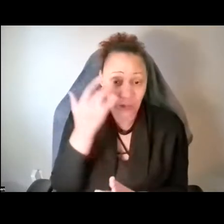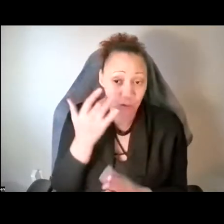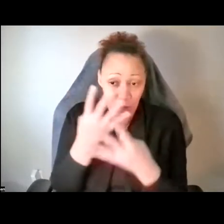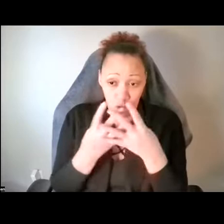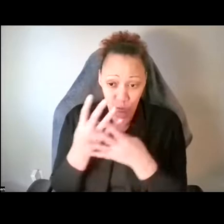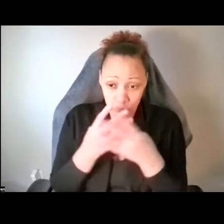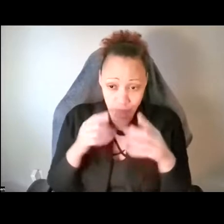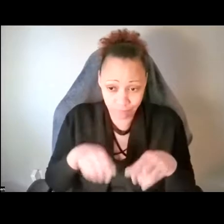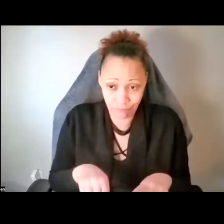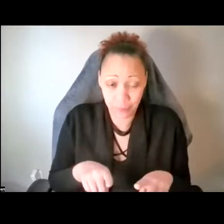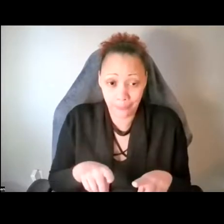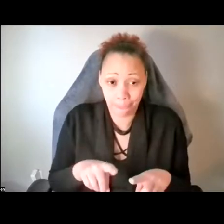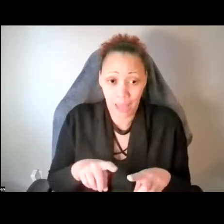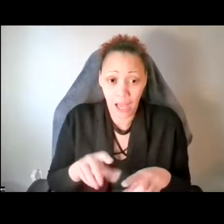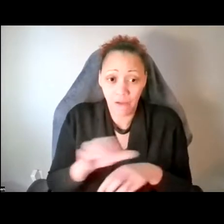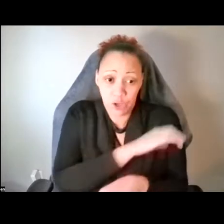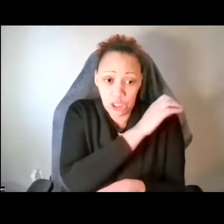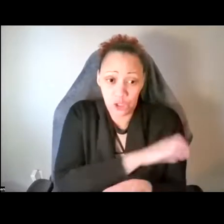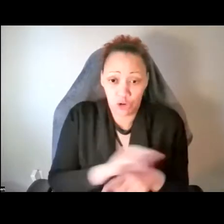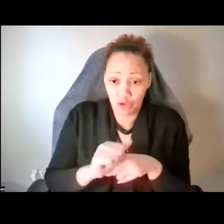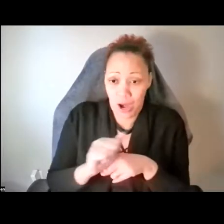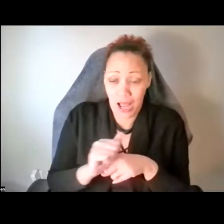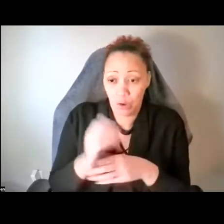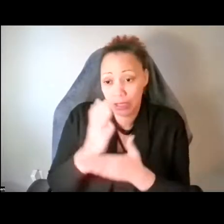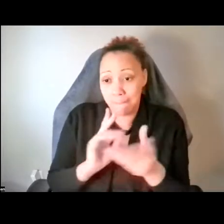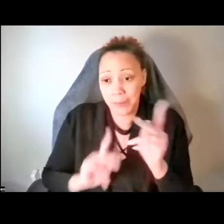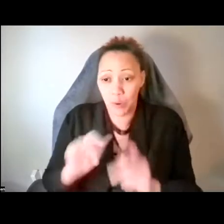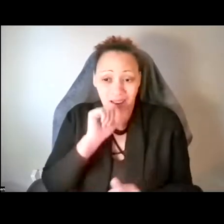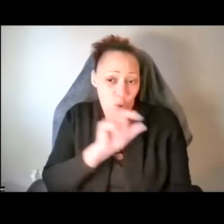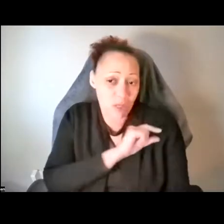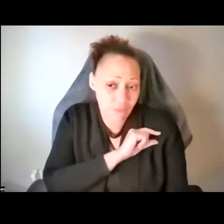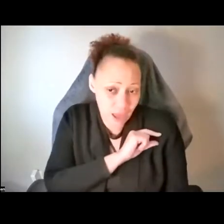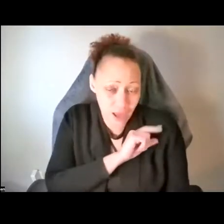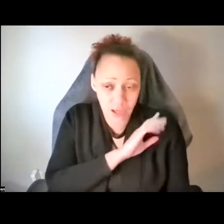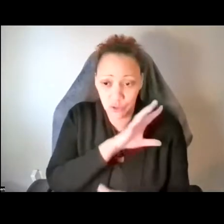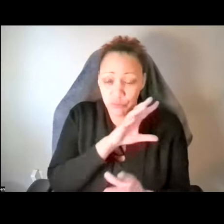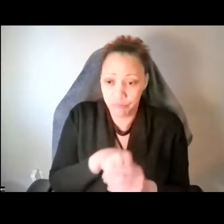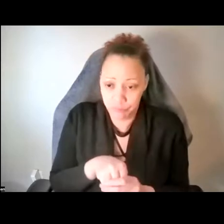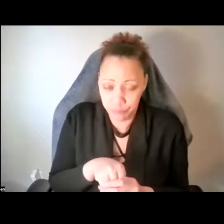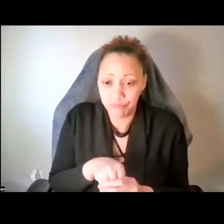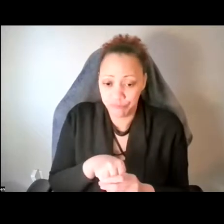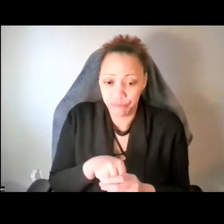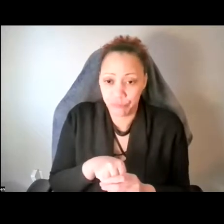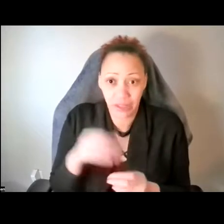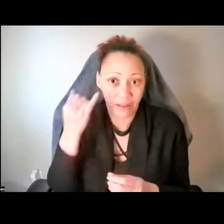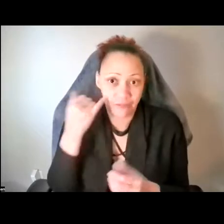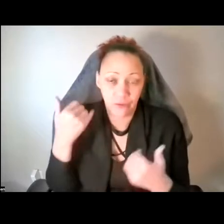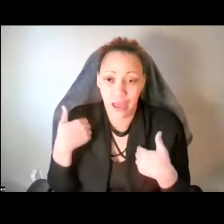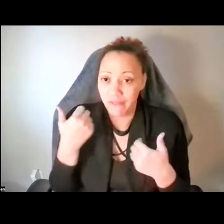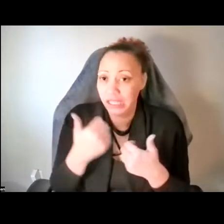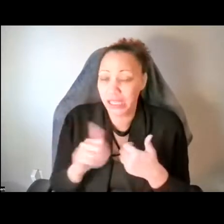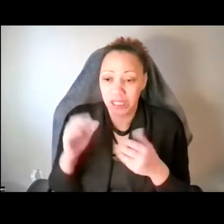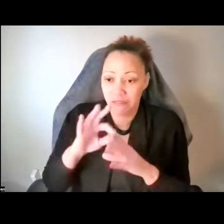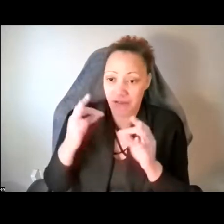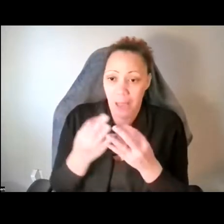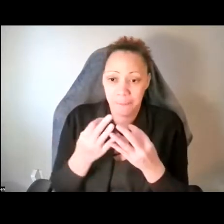within clinical trials, you will not be qualified, um, to partake in the clinical trial. you have any family history